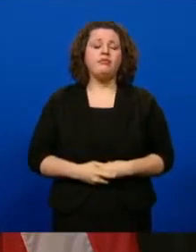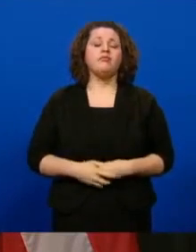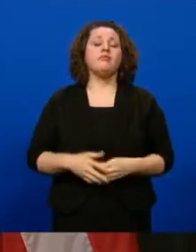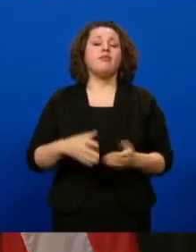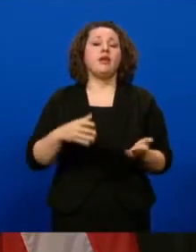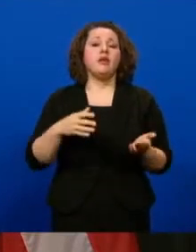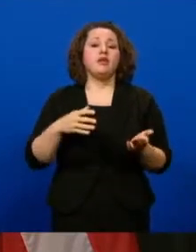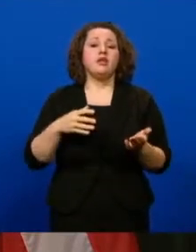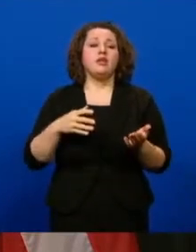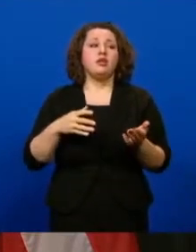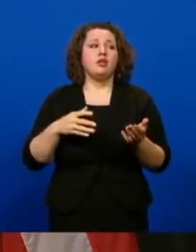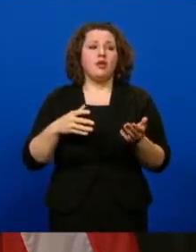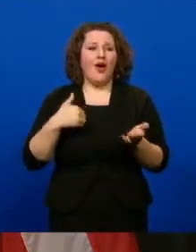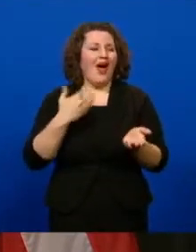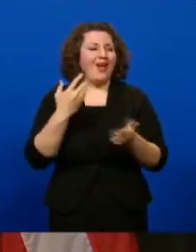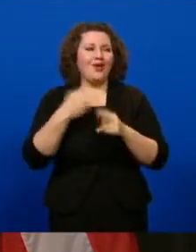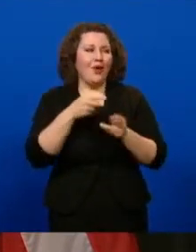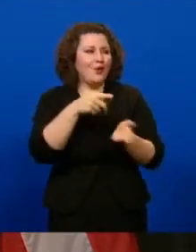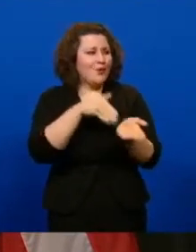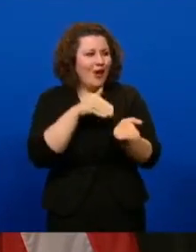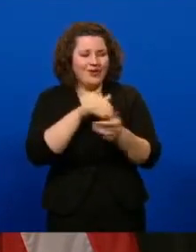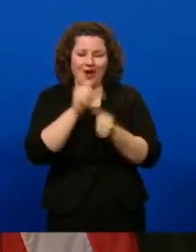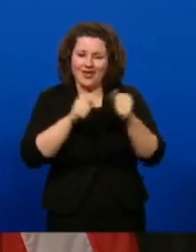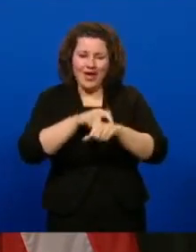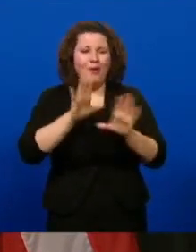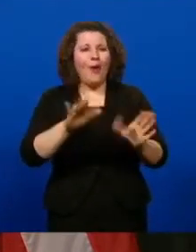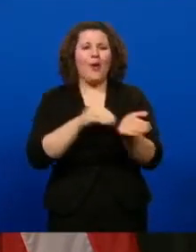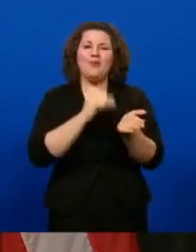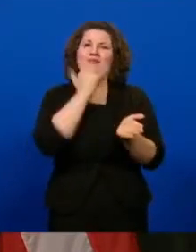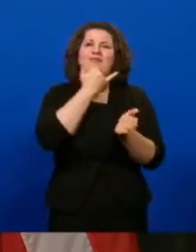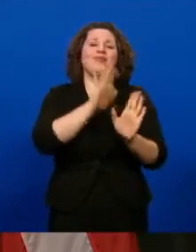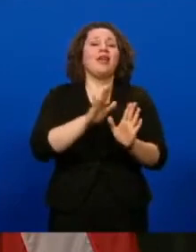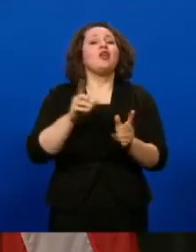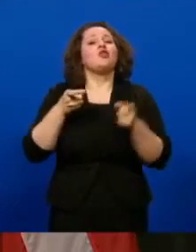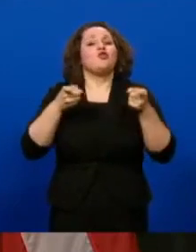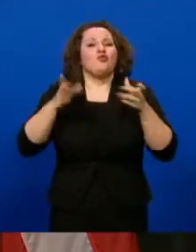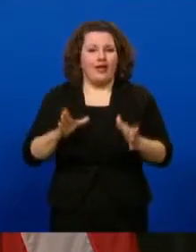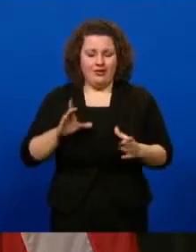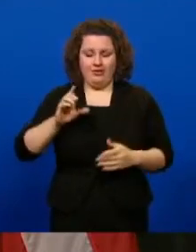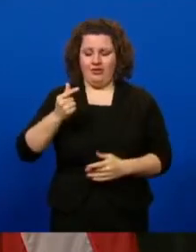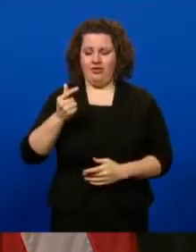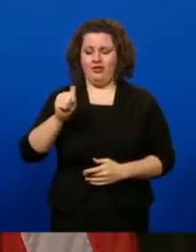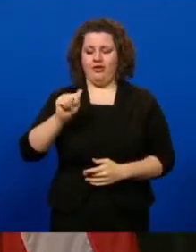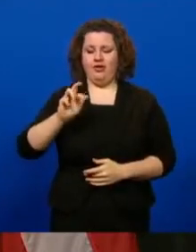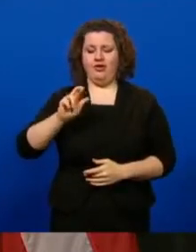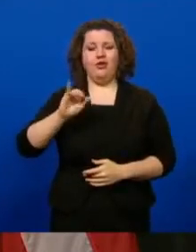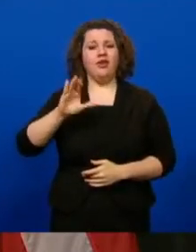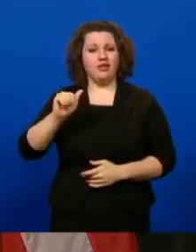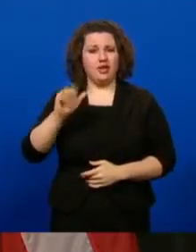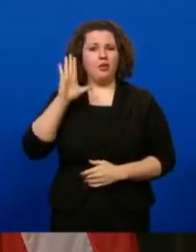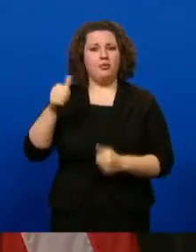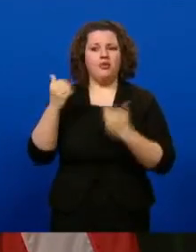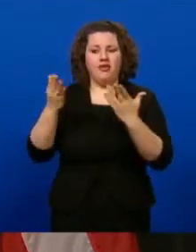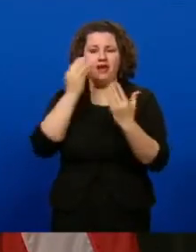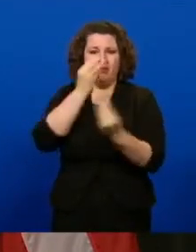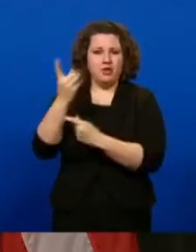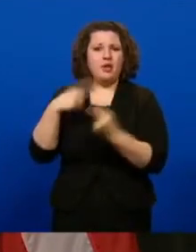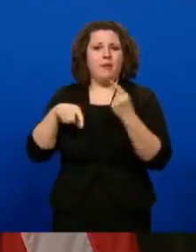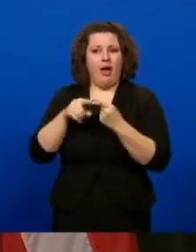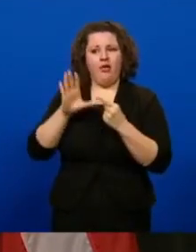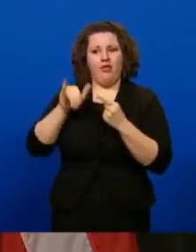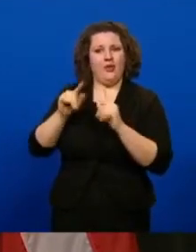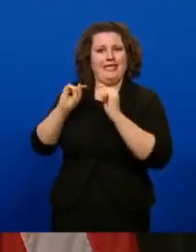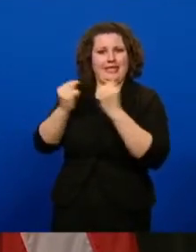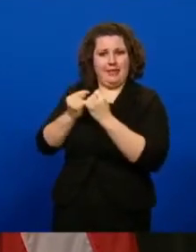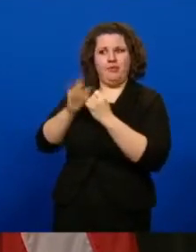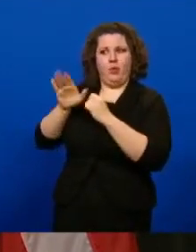Dr. Director, I always call you doctor every time. Dr. Garcia will provide information about our vaccine partners and this targeted approach in just